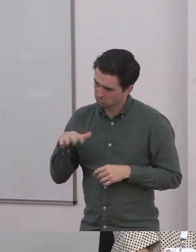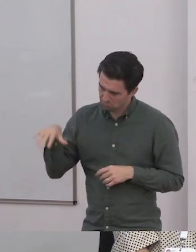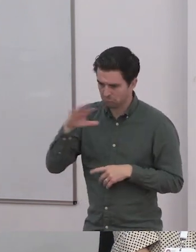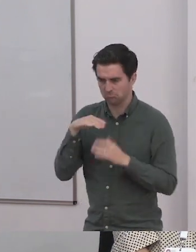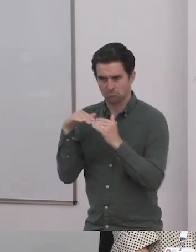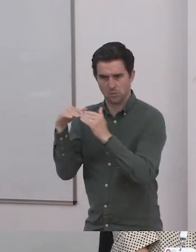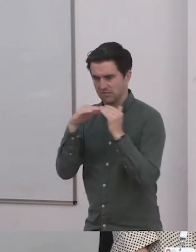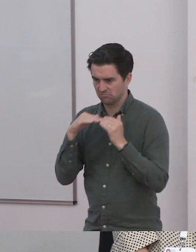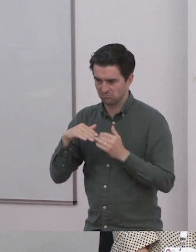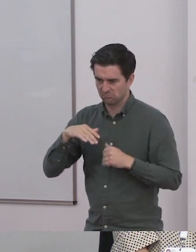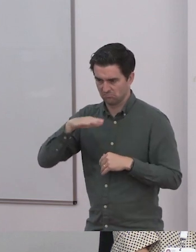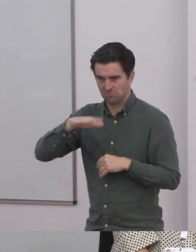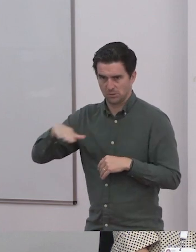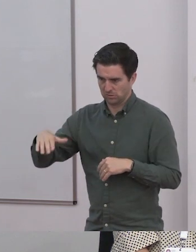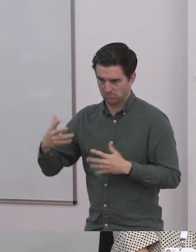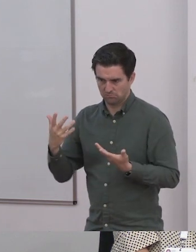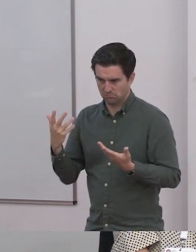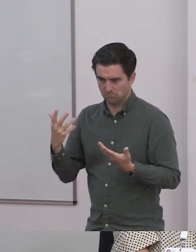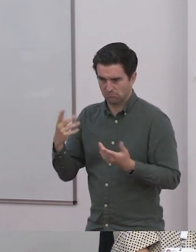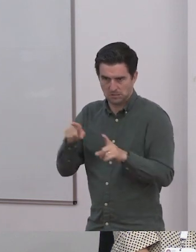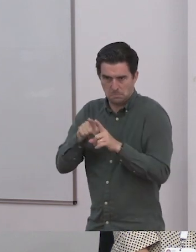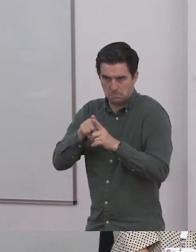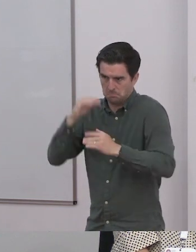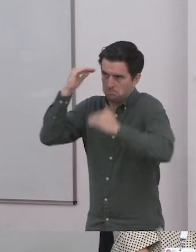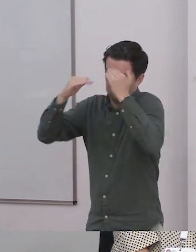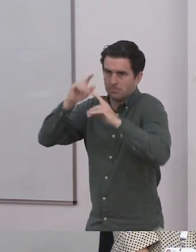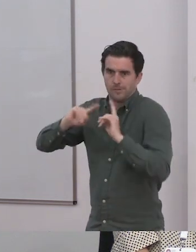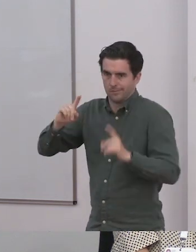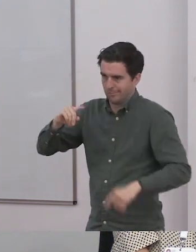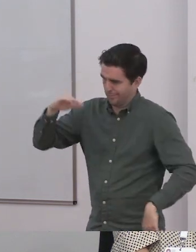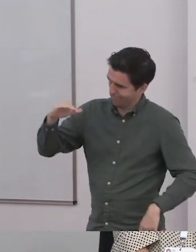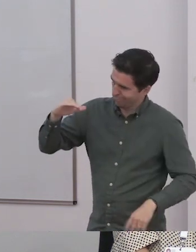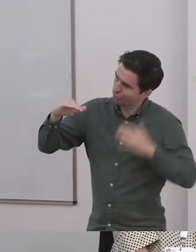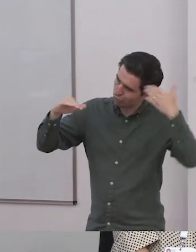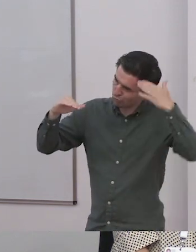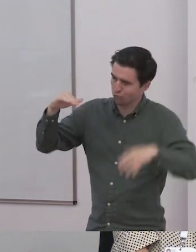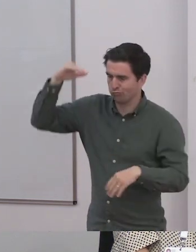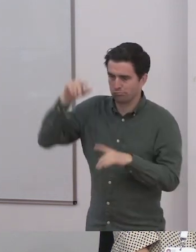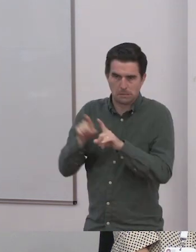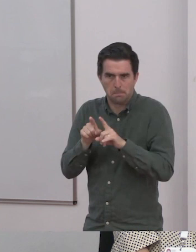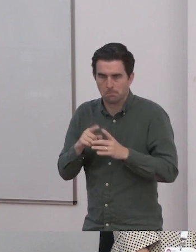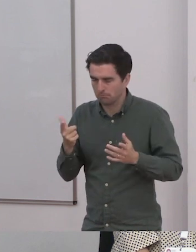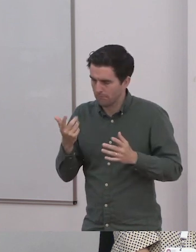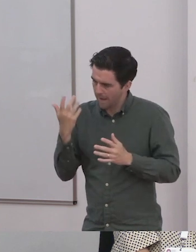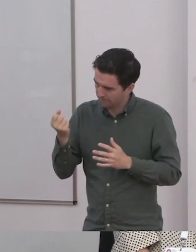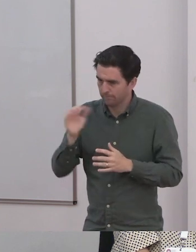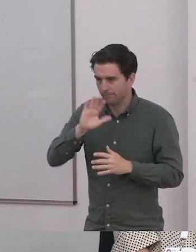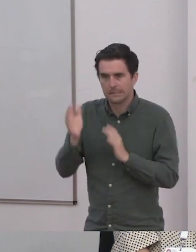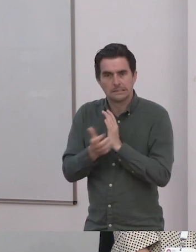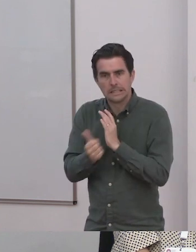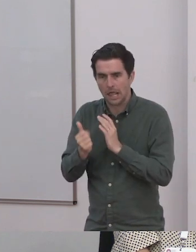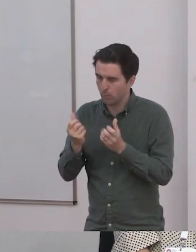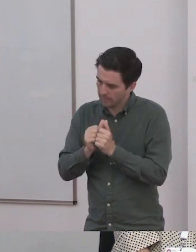They are still people with voices and opinions and rights that need to be